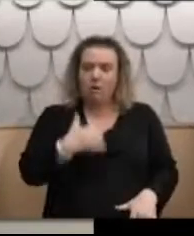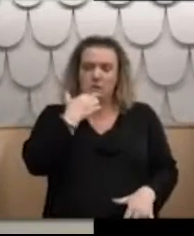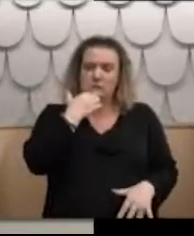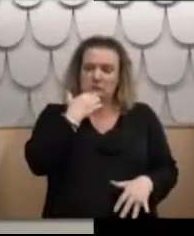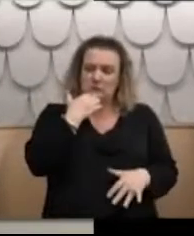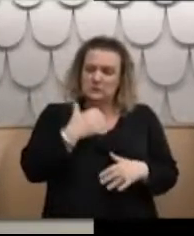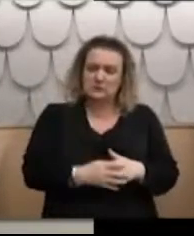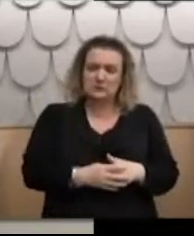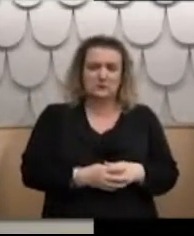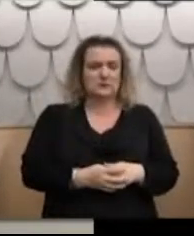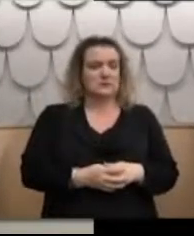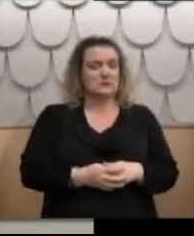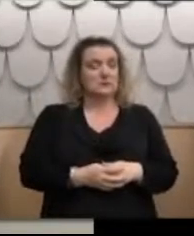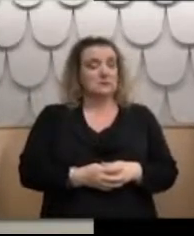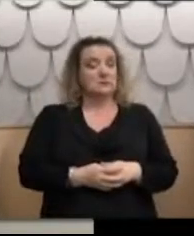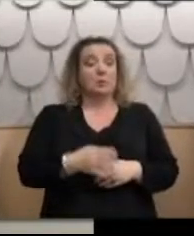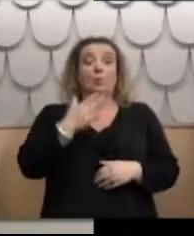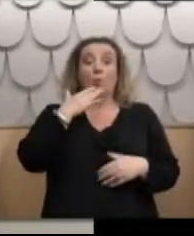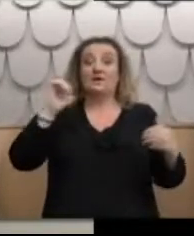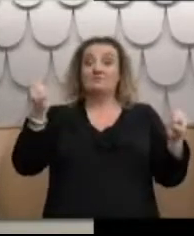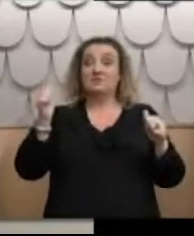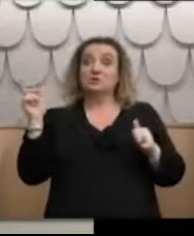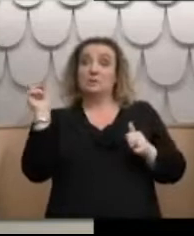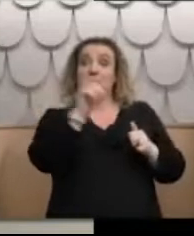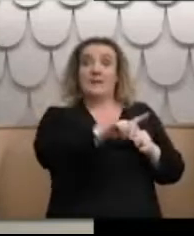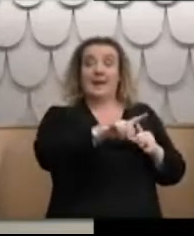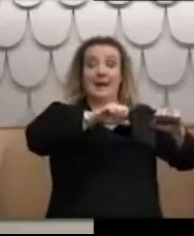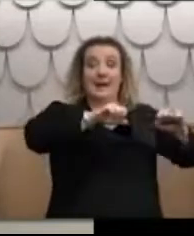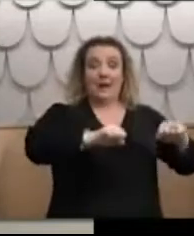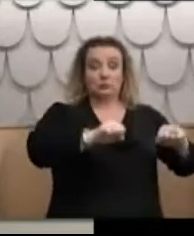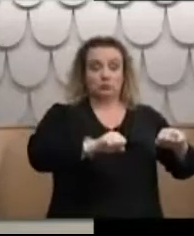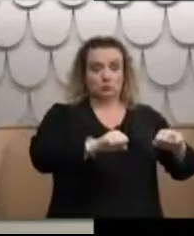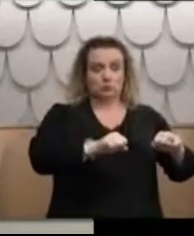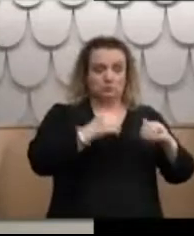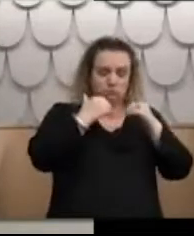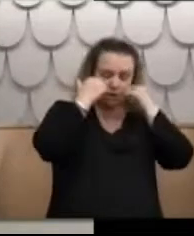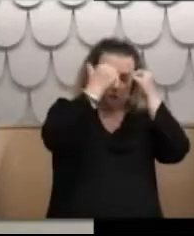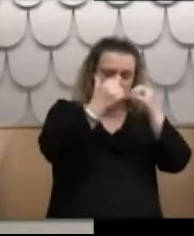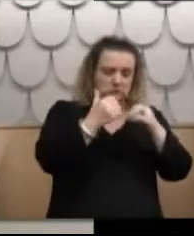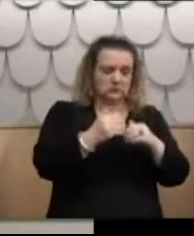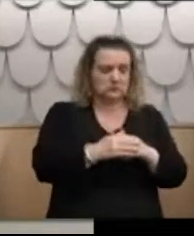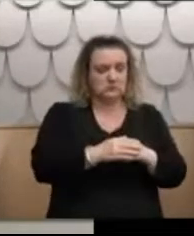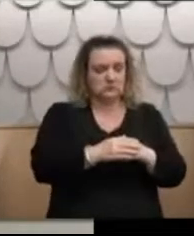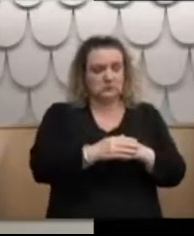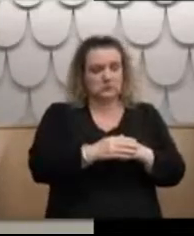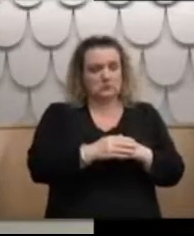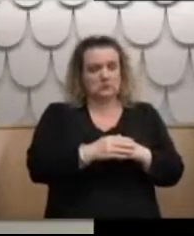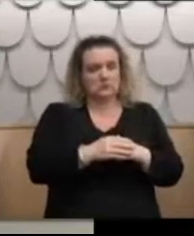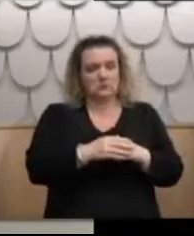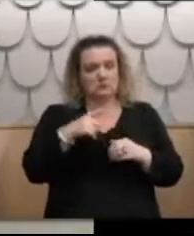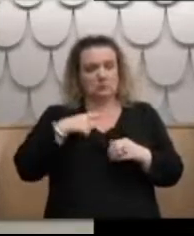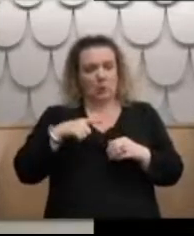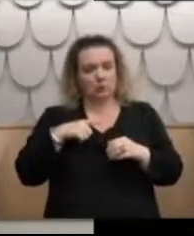I remember that when it was over, I went back into the lounge area. I was embarrassed. remember crying in front of other